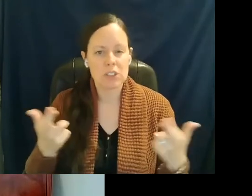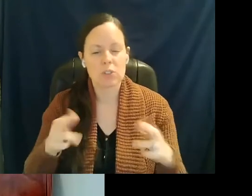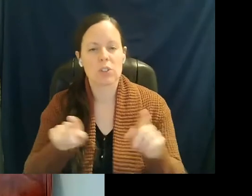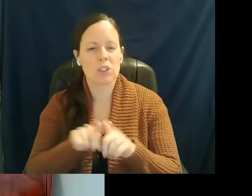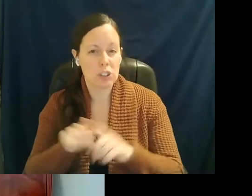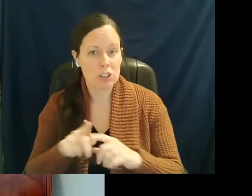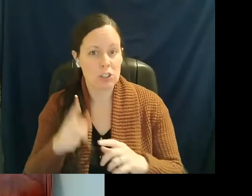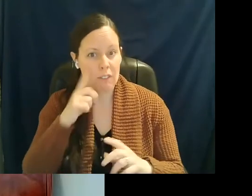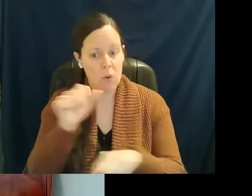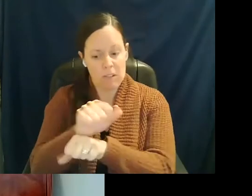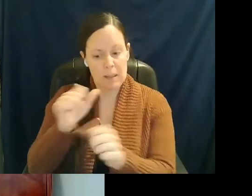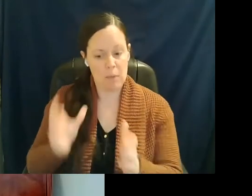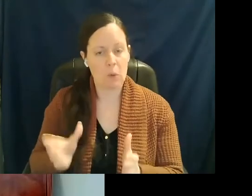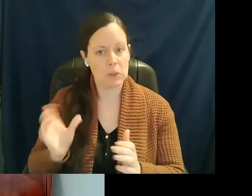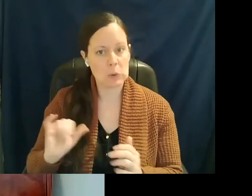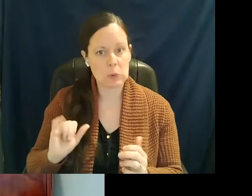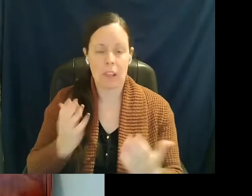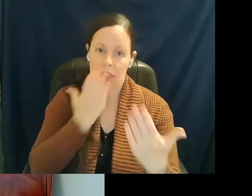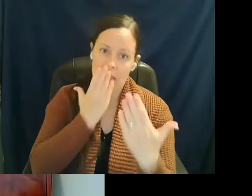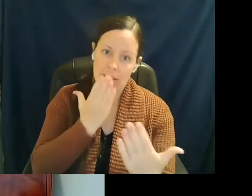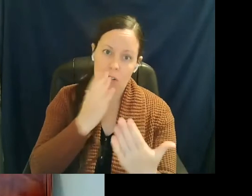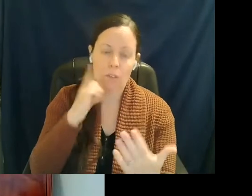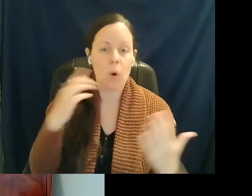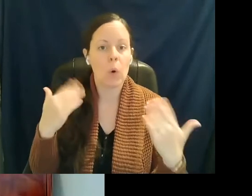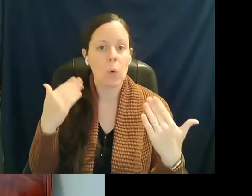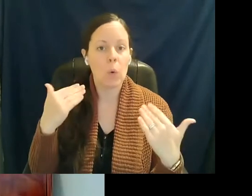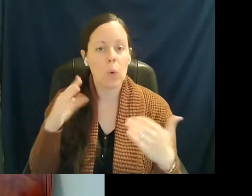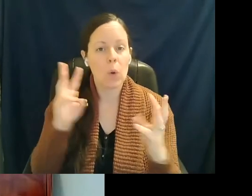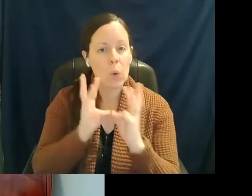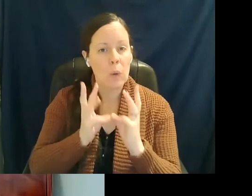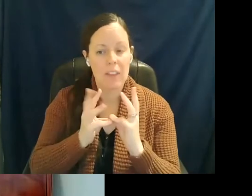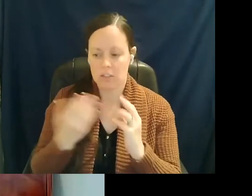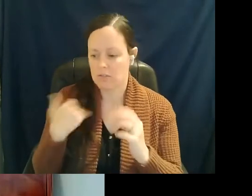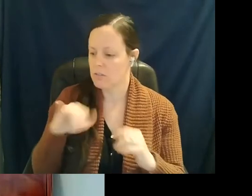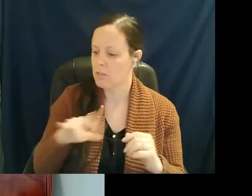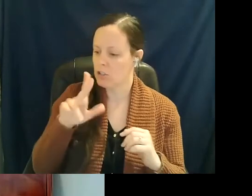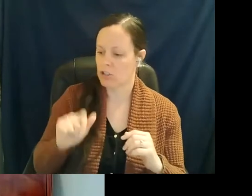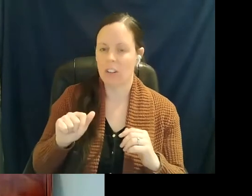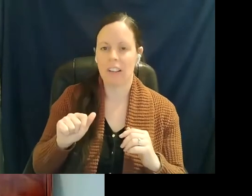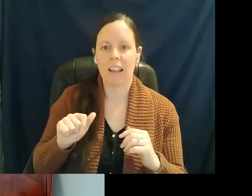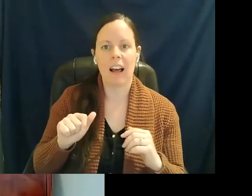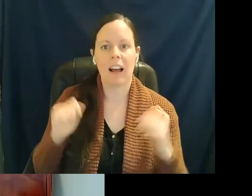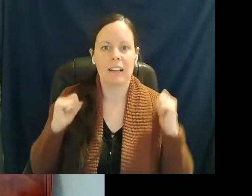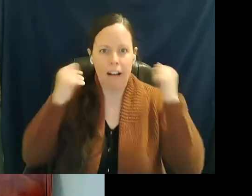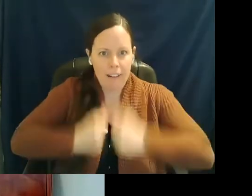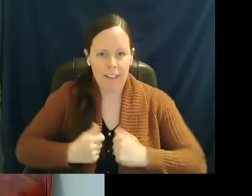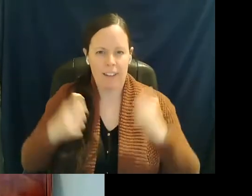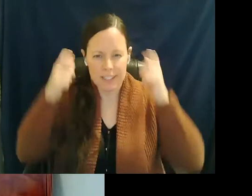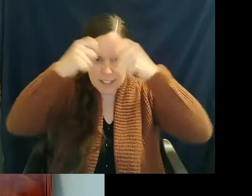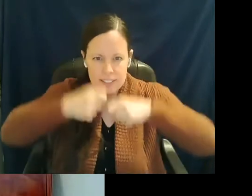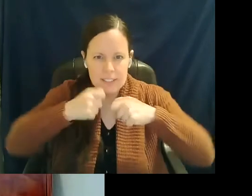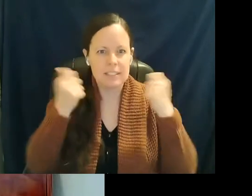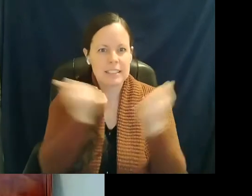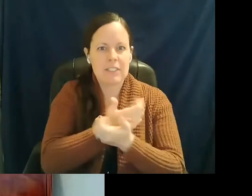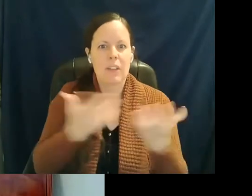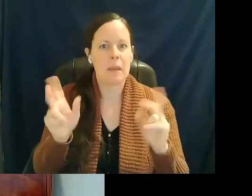resources. We are thankful for the cooler weather in July when we were putting on the impermeable gowns. And a lot of our people were